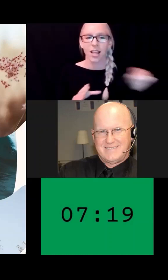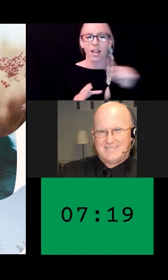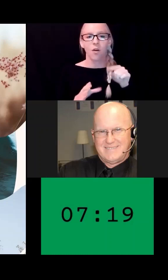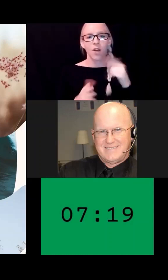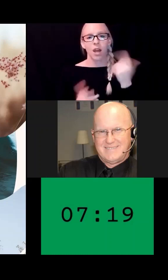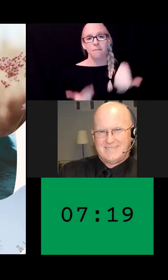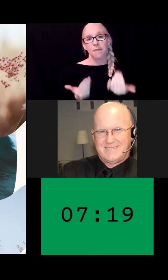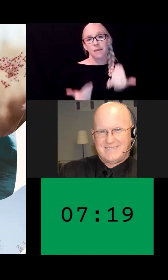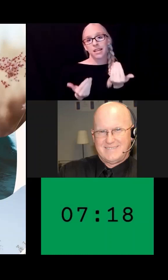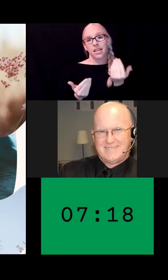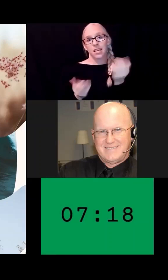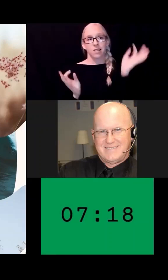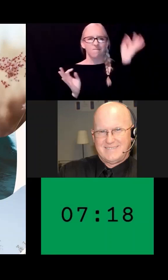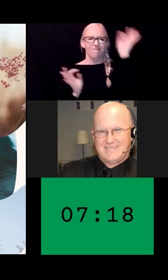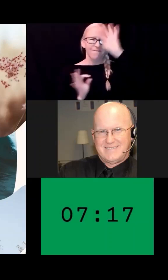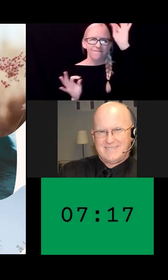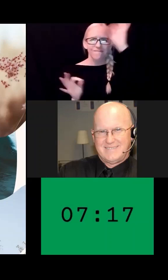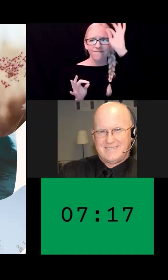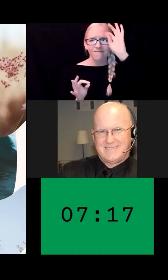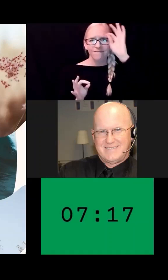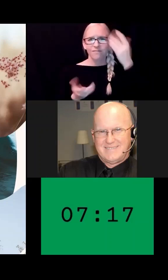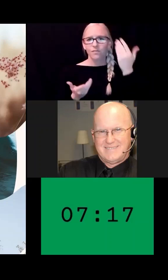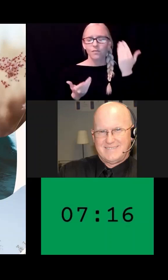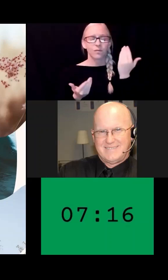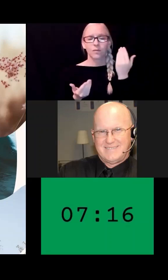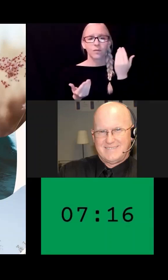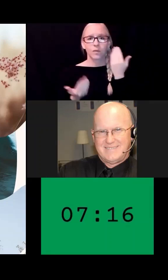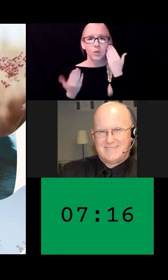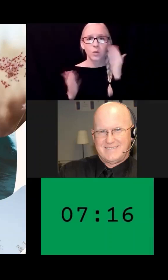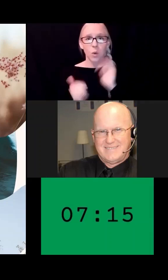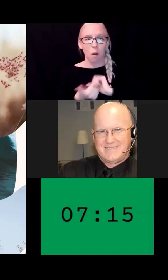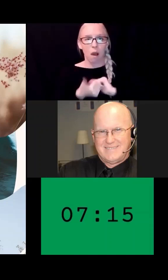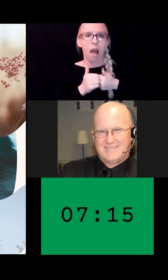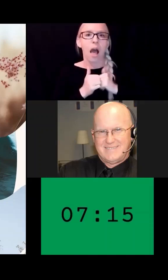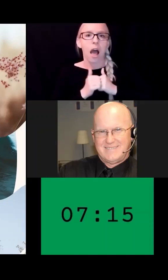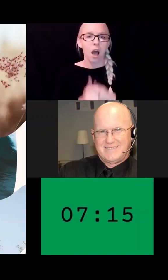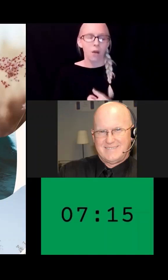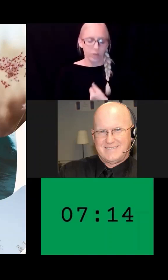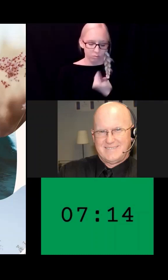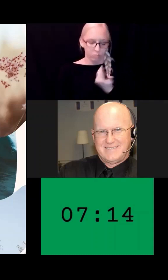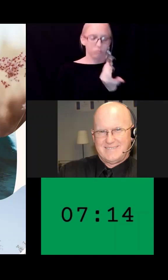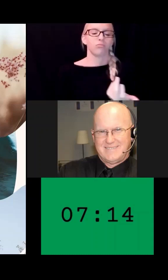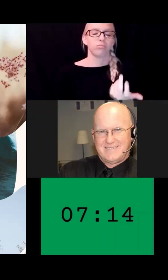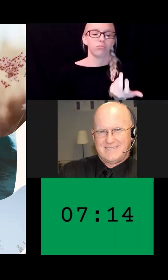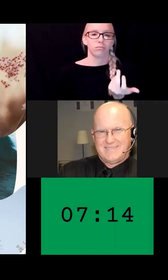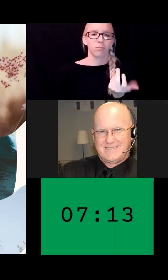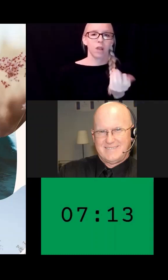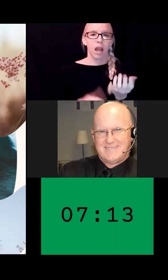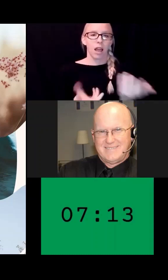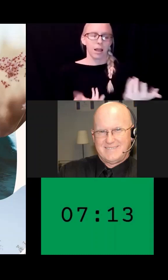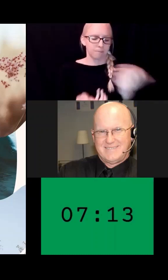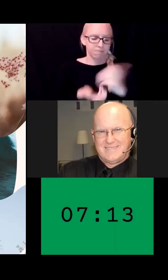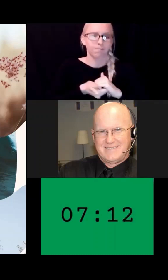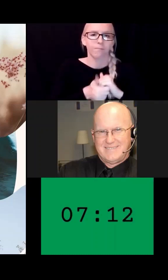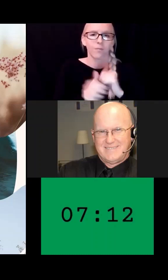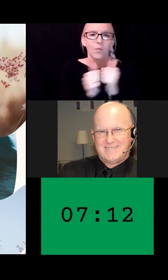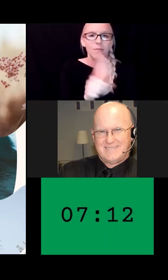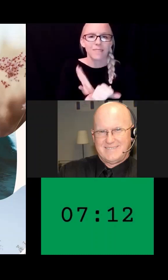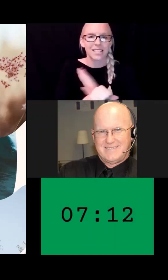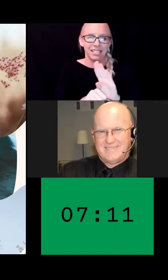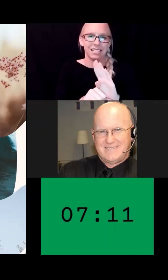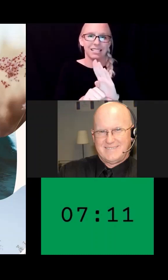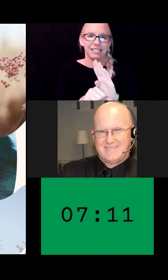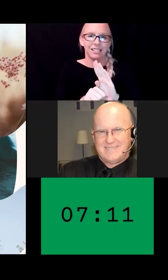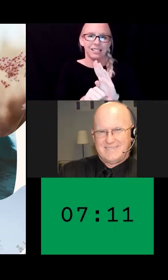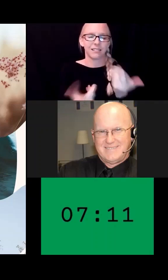ways to integrate what is happening in their hearts and souls, their inner values, beliefs, and practices to being able